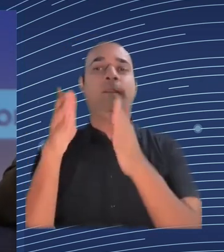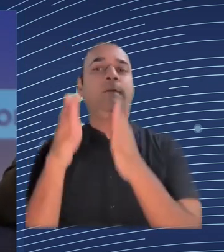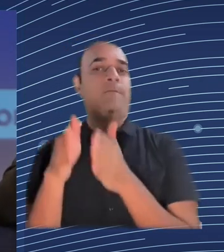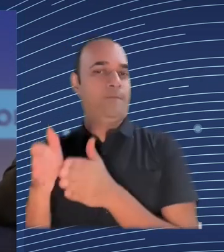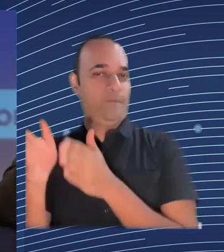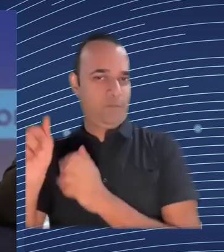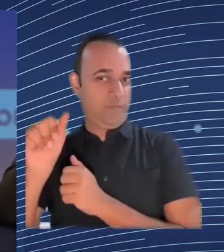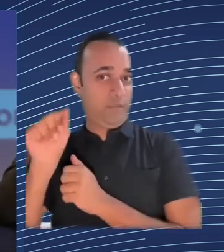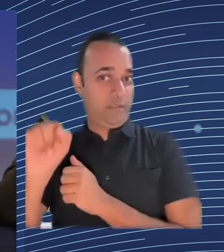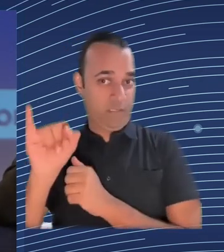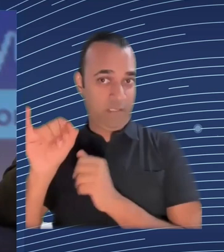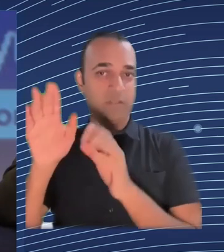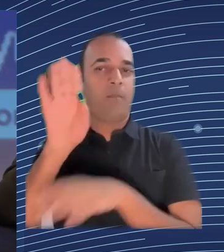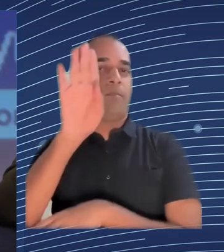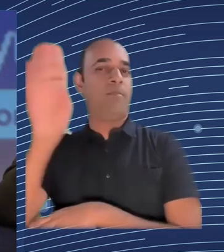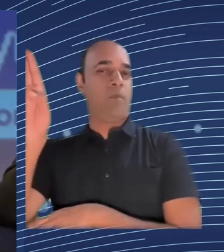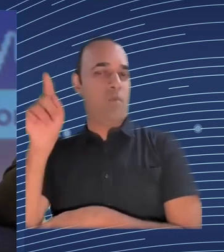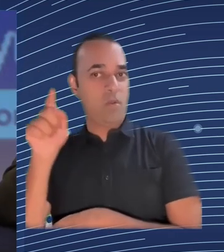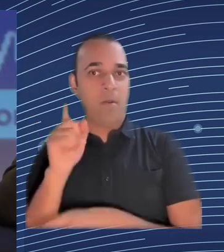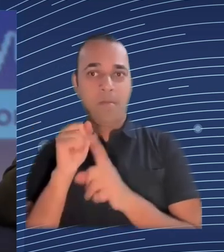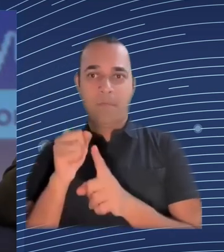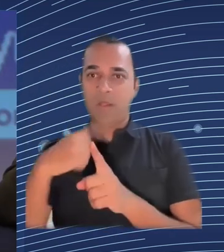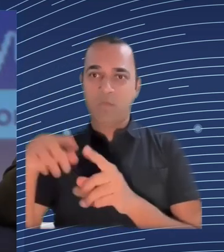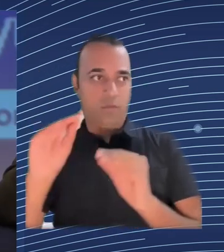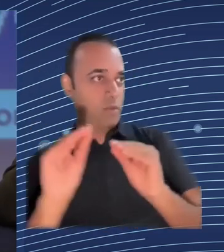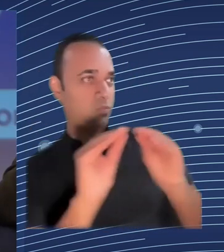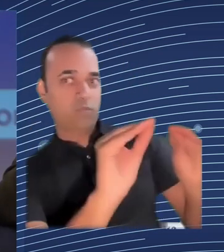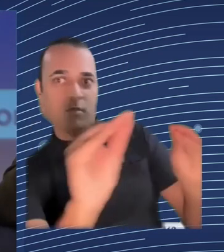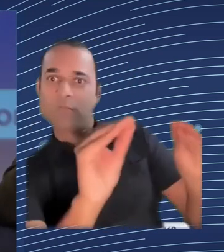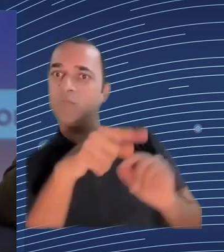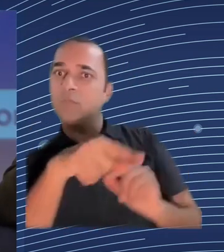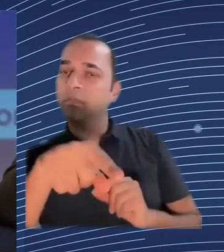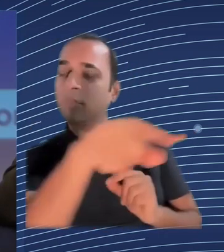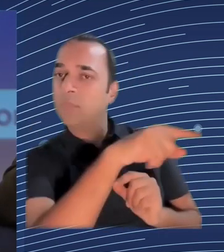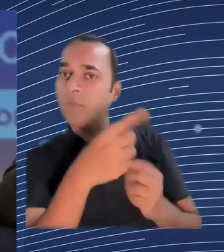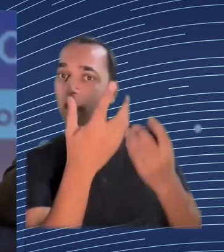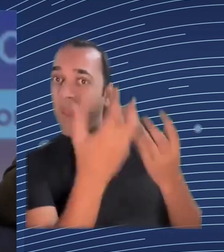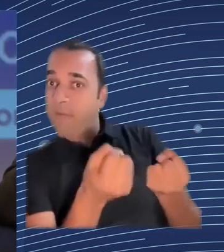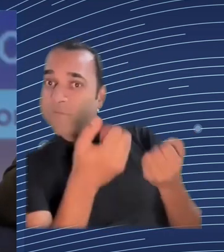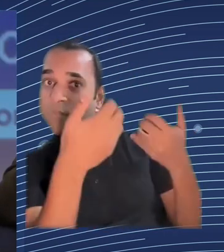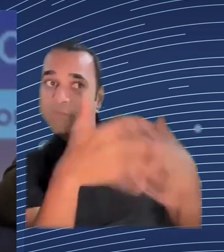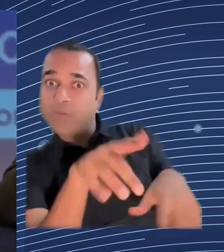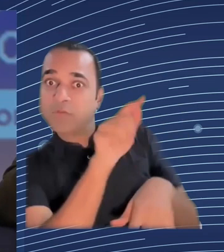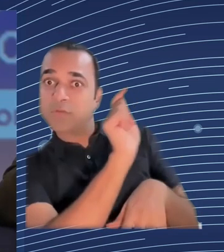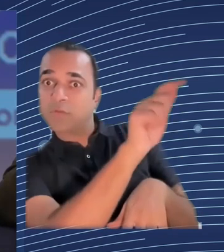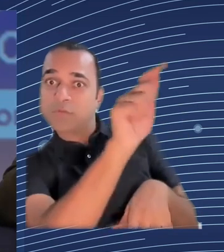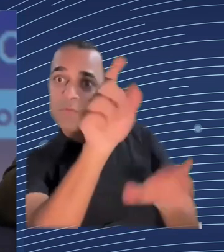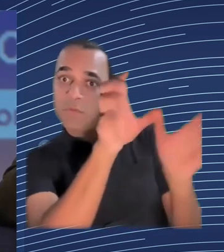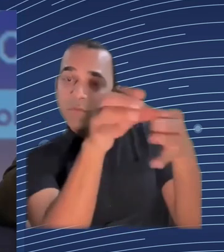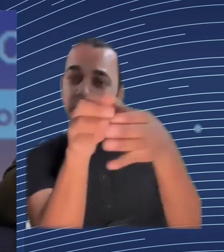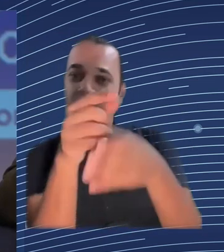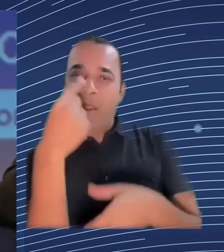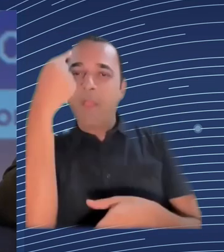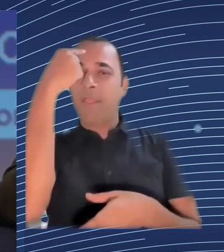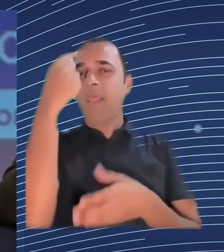within the EU and get them to understand AI and how it's deployed for employees rather than have